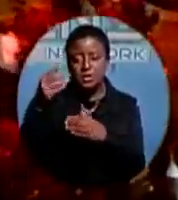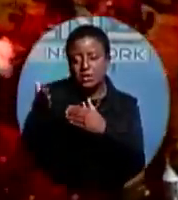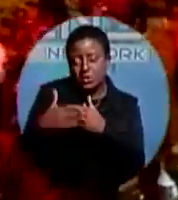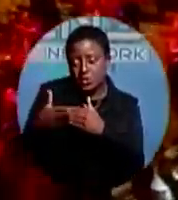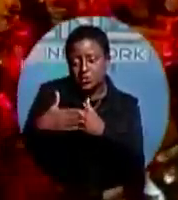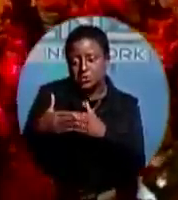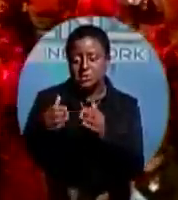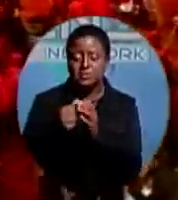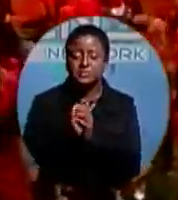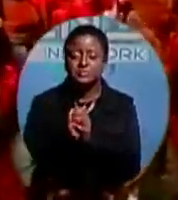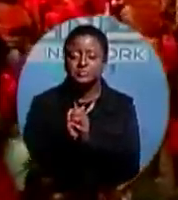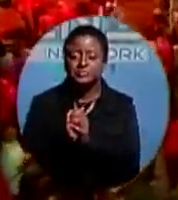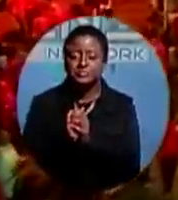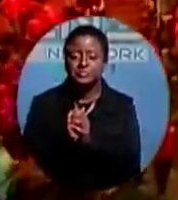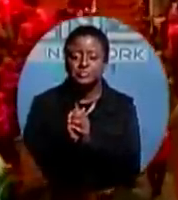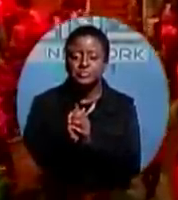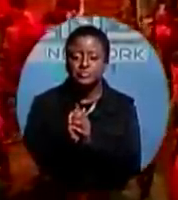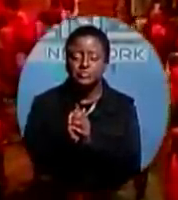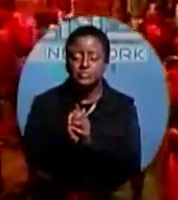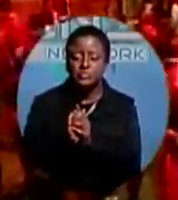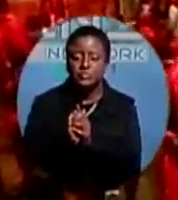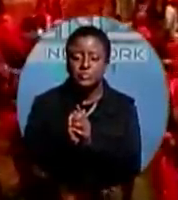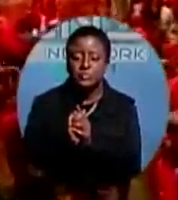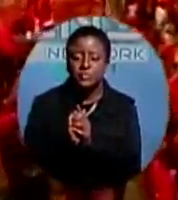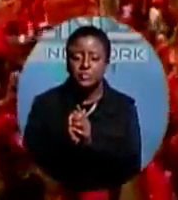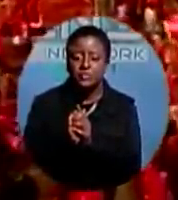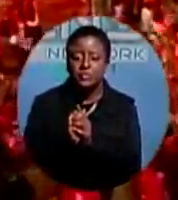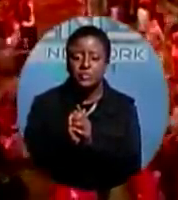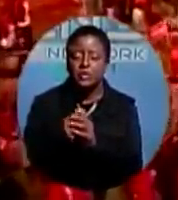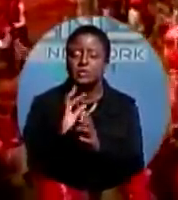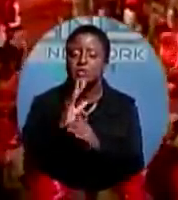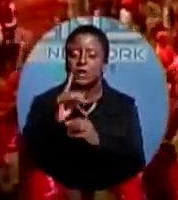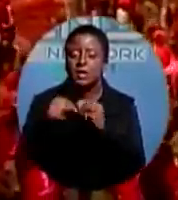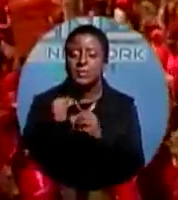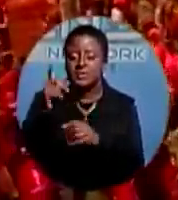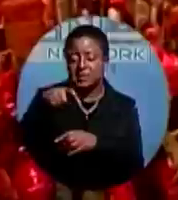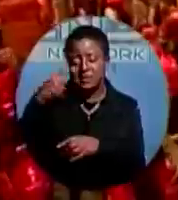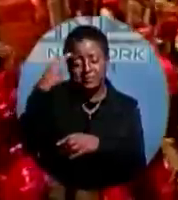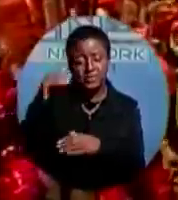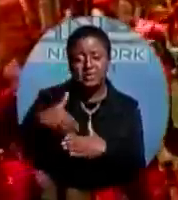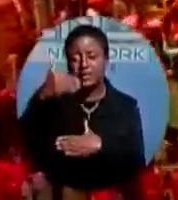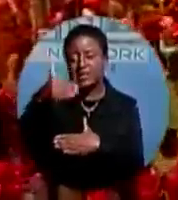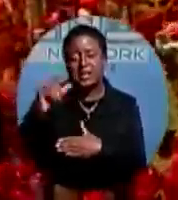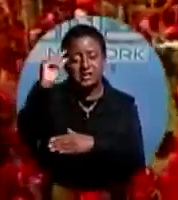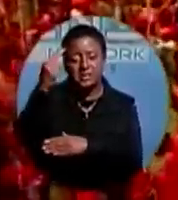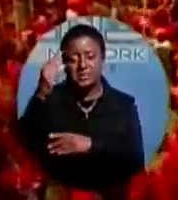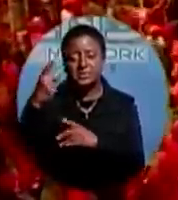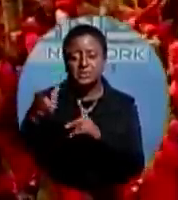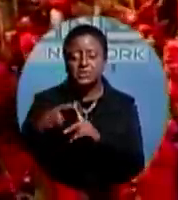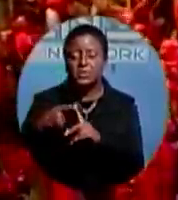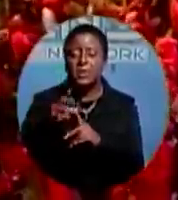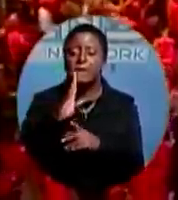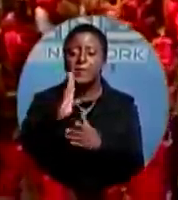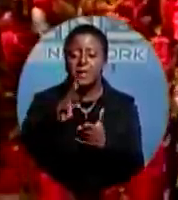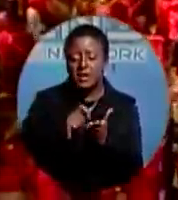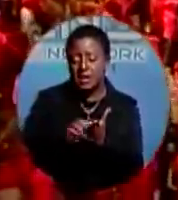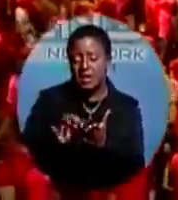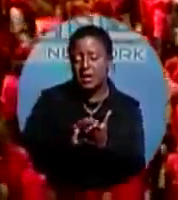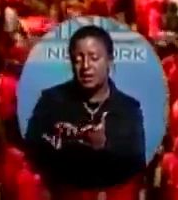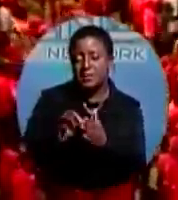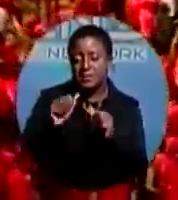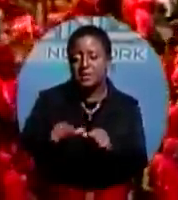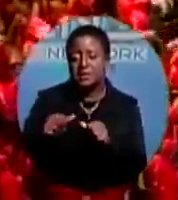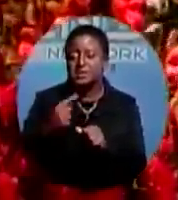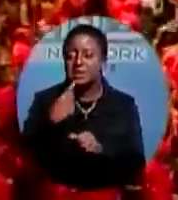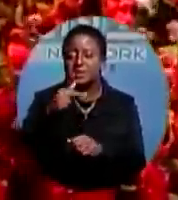Referring to the need for the next government to be transparent and accountable, not scandal ridden, the Prime Minister says PLP leader Perry Christie has questions to answer